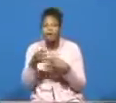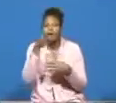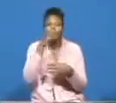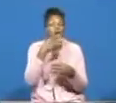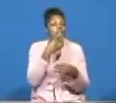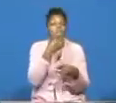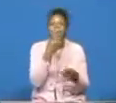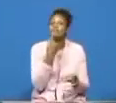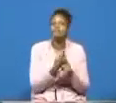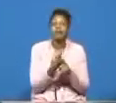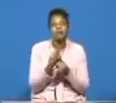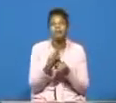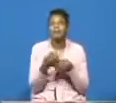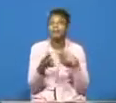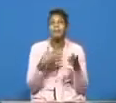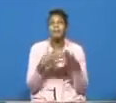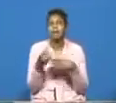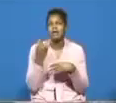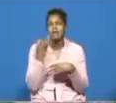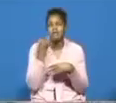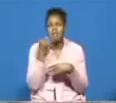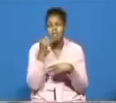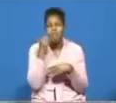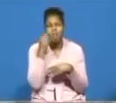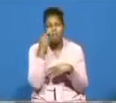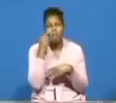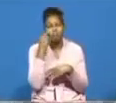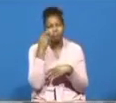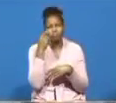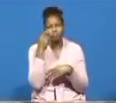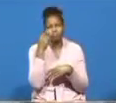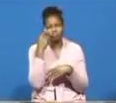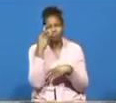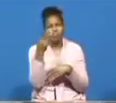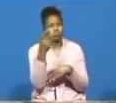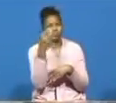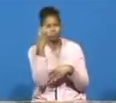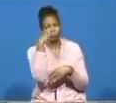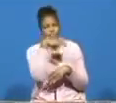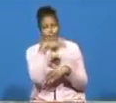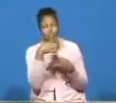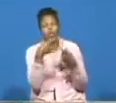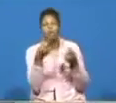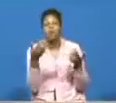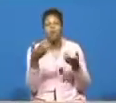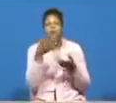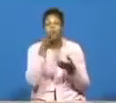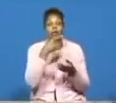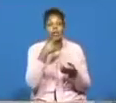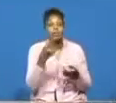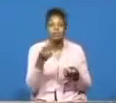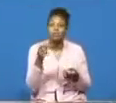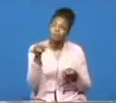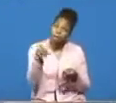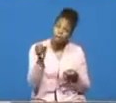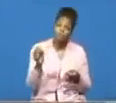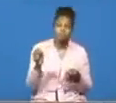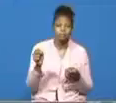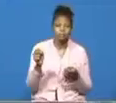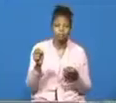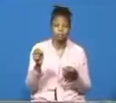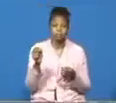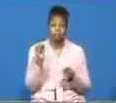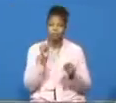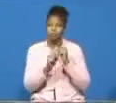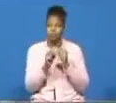even if it seems strange do what god says are you with me somebody yes indeed and so it